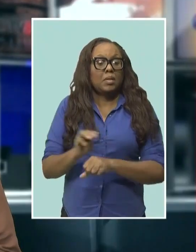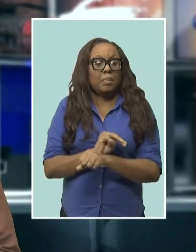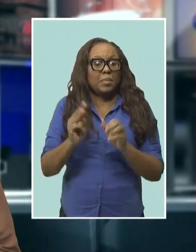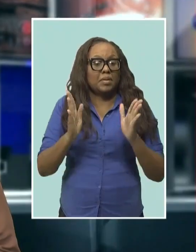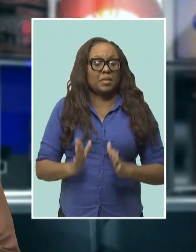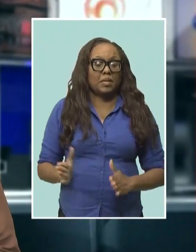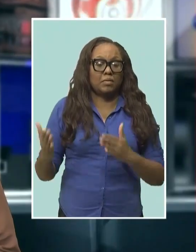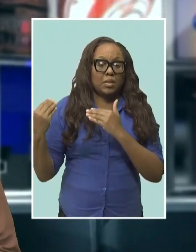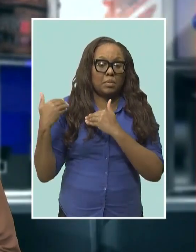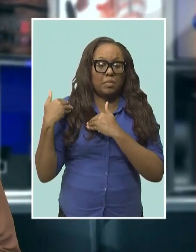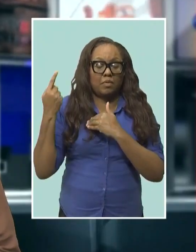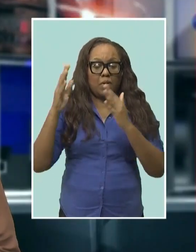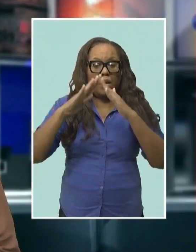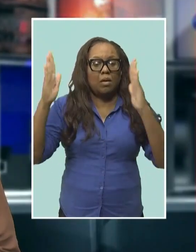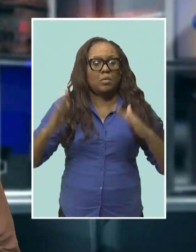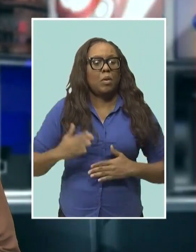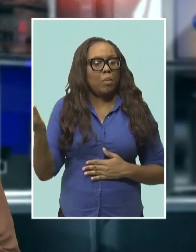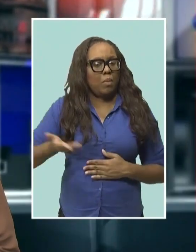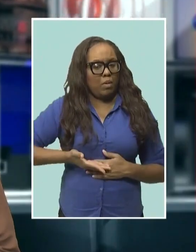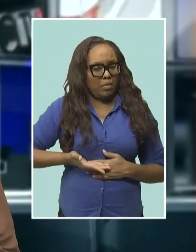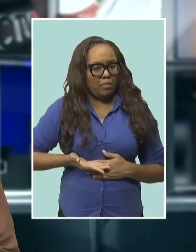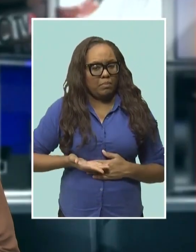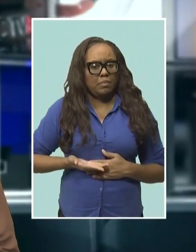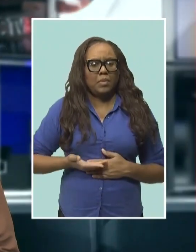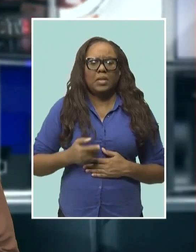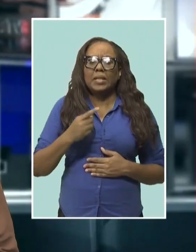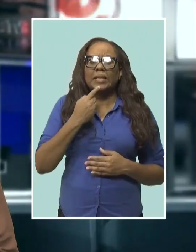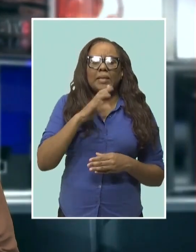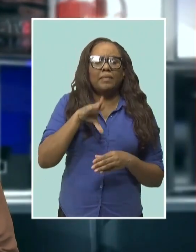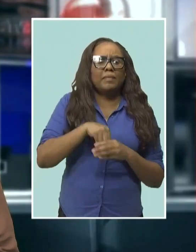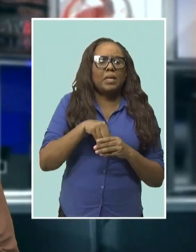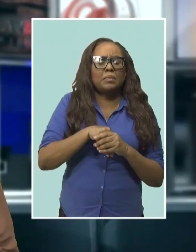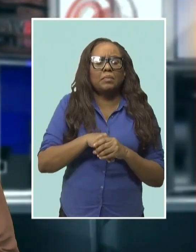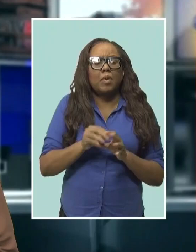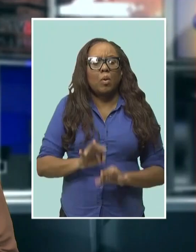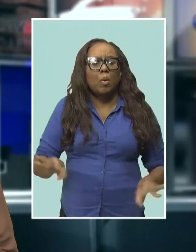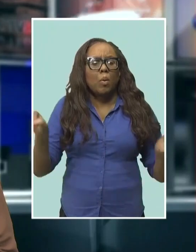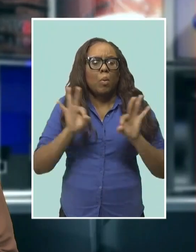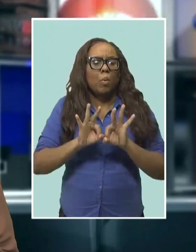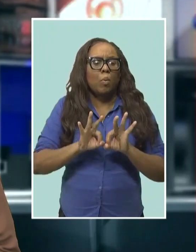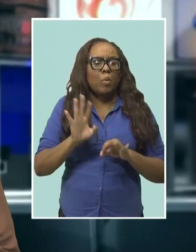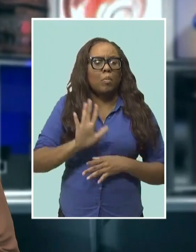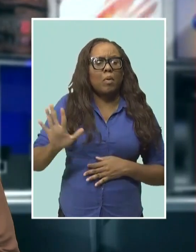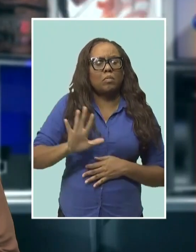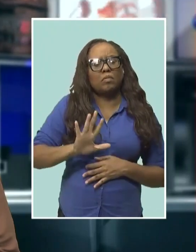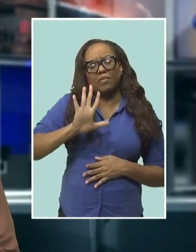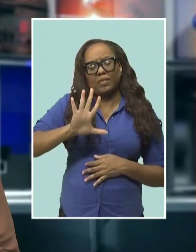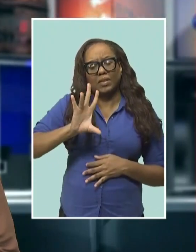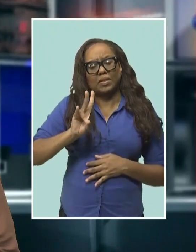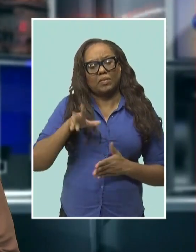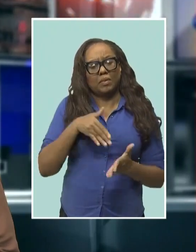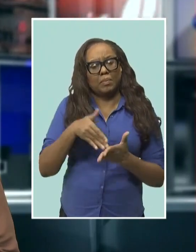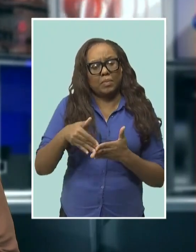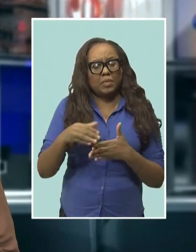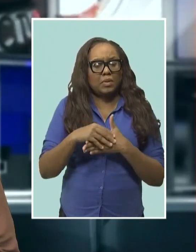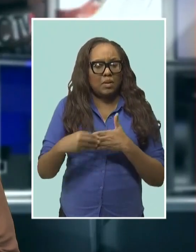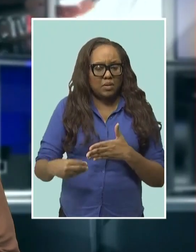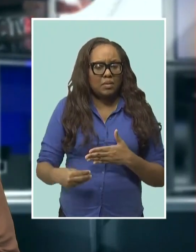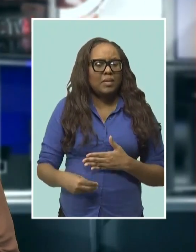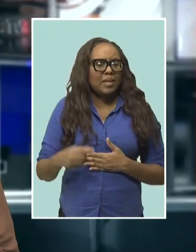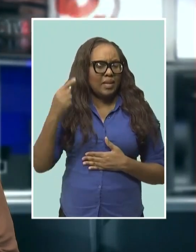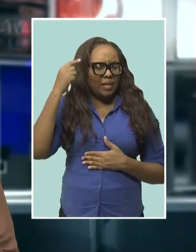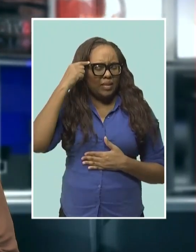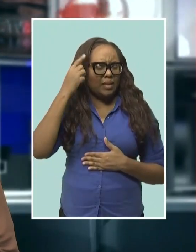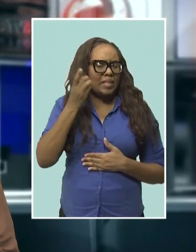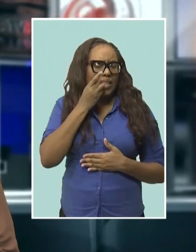Sutherland welcomes the proposed school, noting the investment is worth some $57 million. He expects the dental school will boost